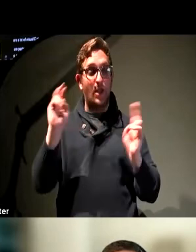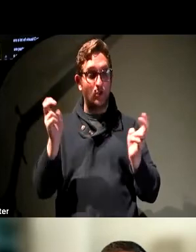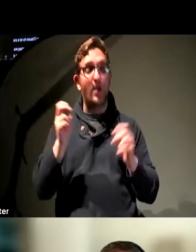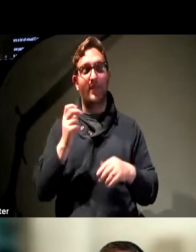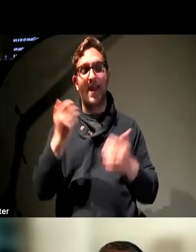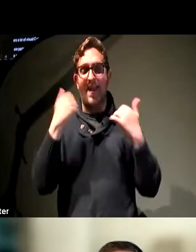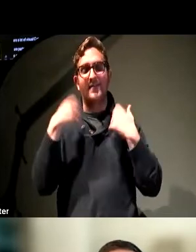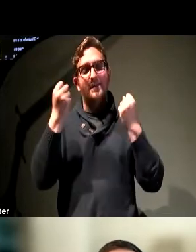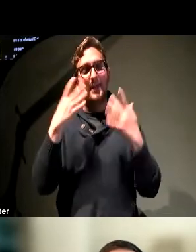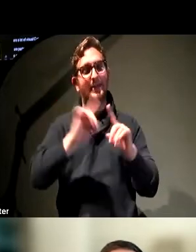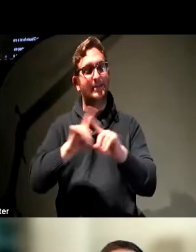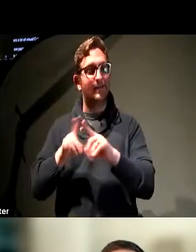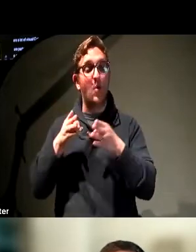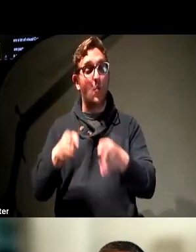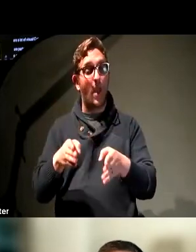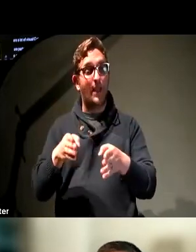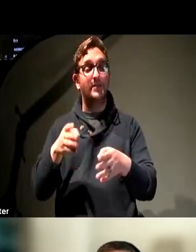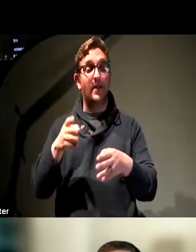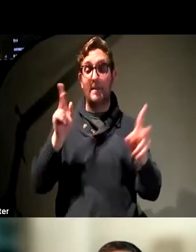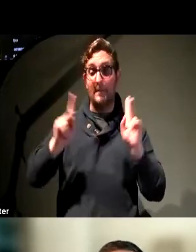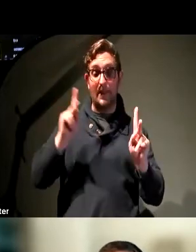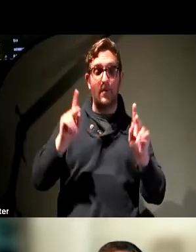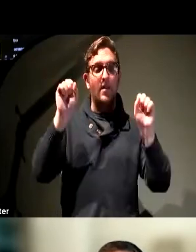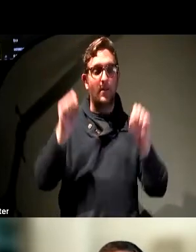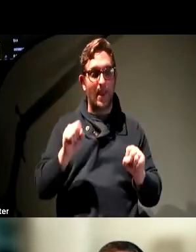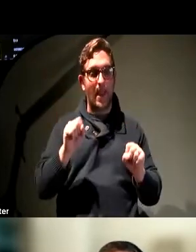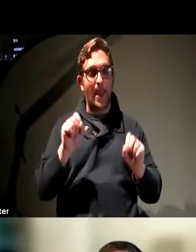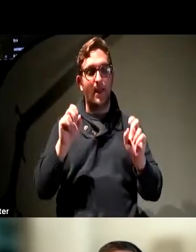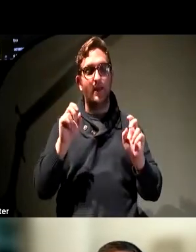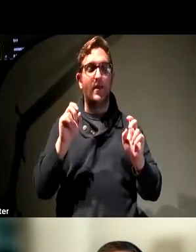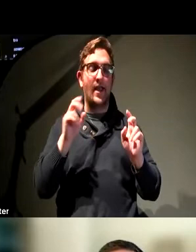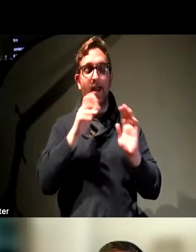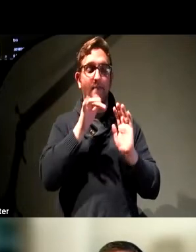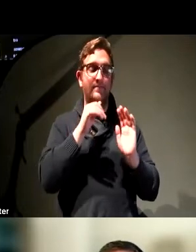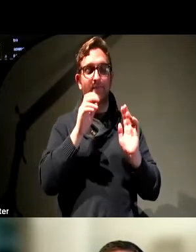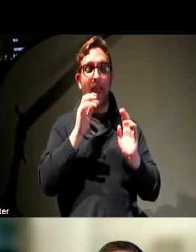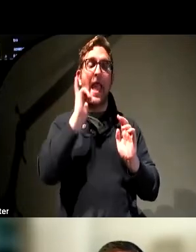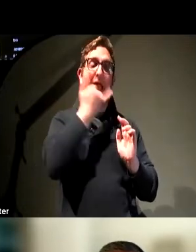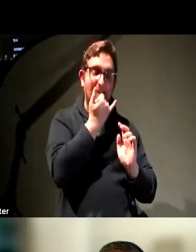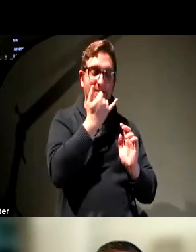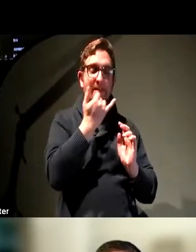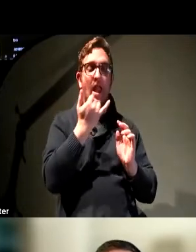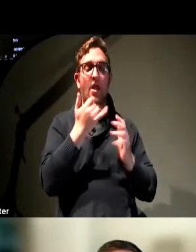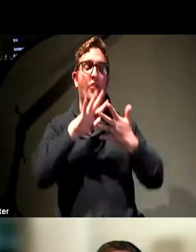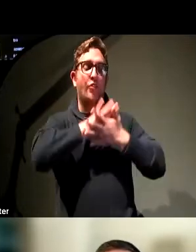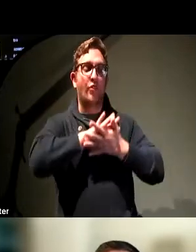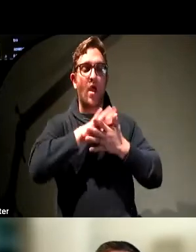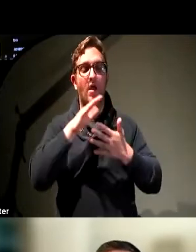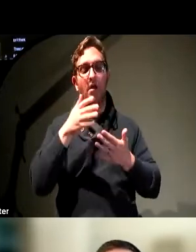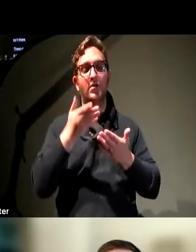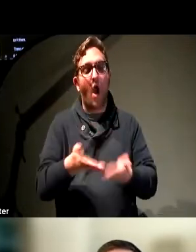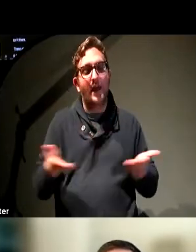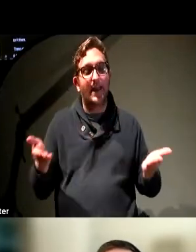of ways that techie people can hide content from screen reader users and not even know it. In other words, it's visibly there